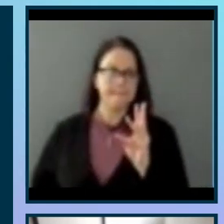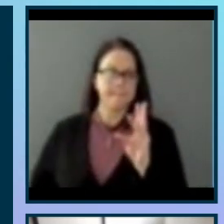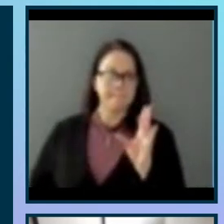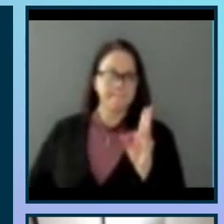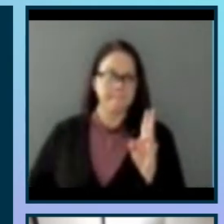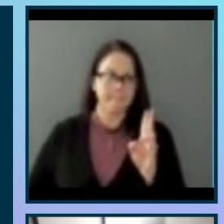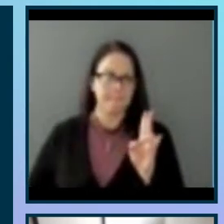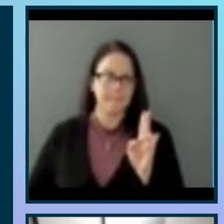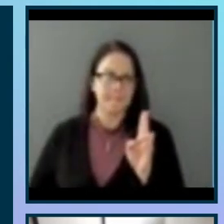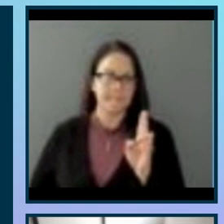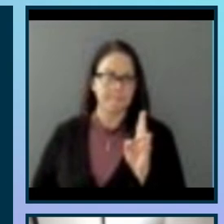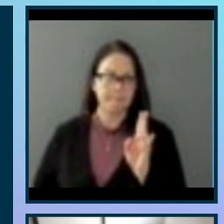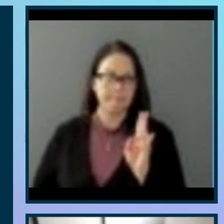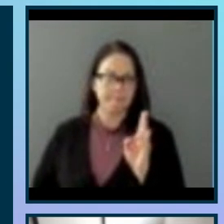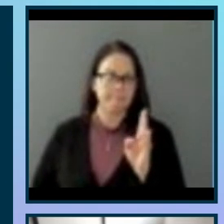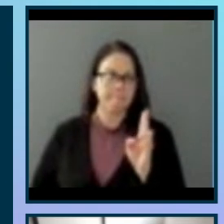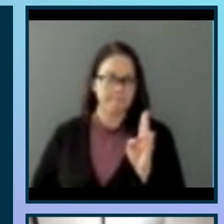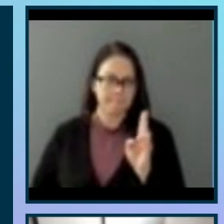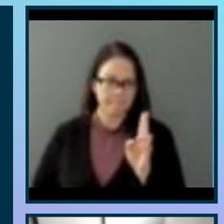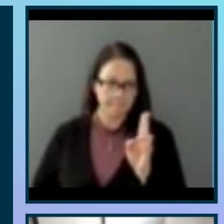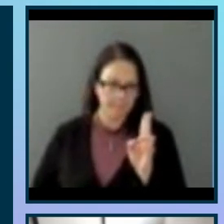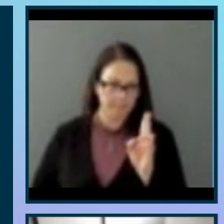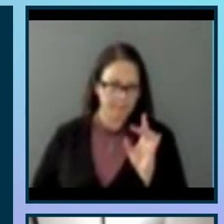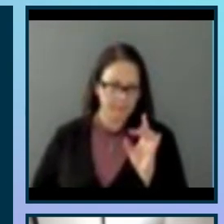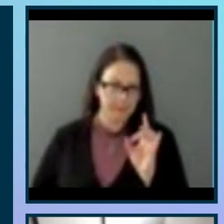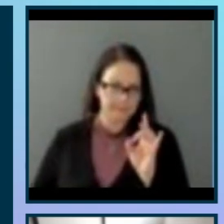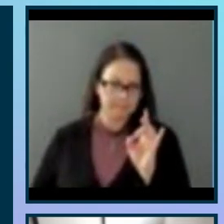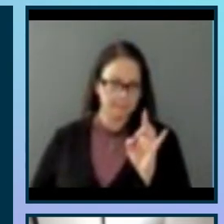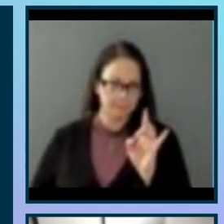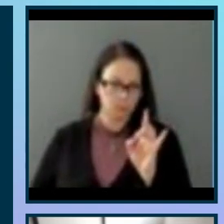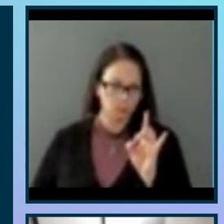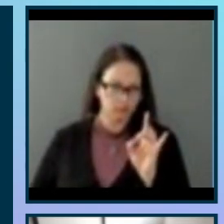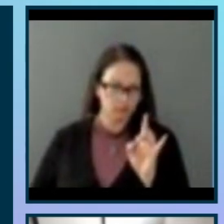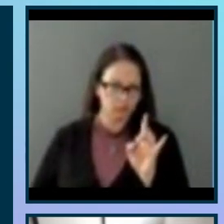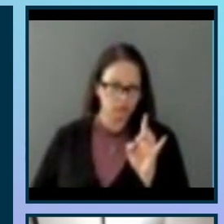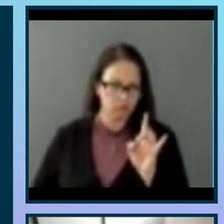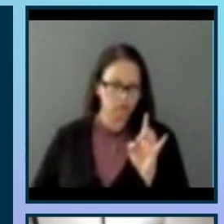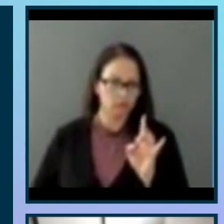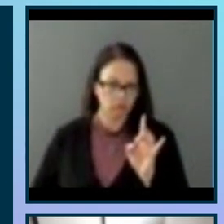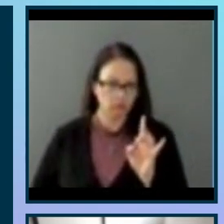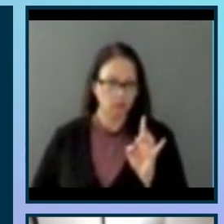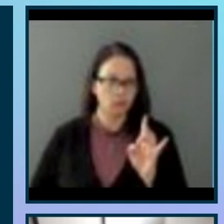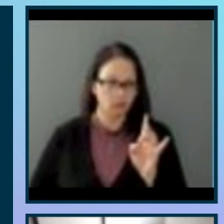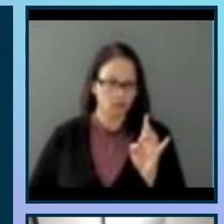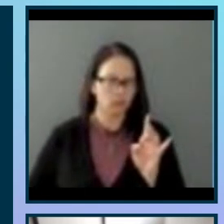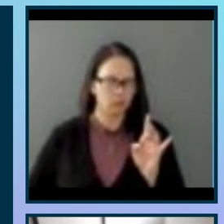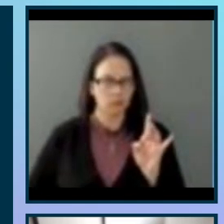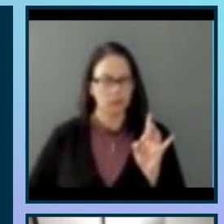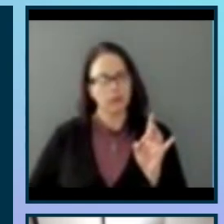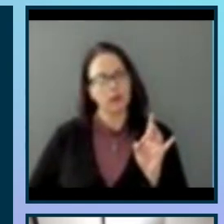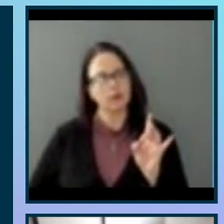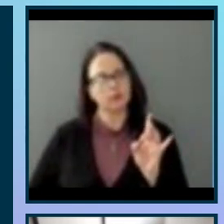kept minimalistic to avoid overwhelming the user, and some frustrations that people expressed about just using the websites